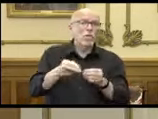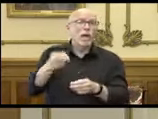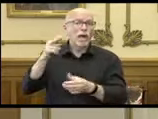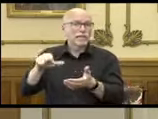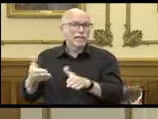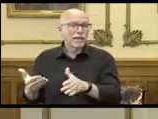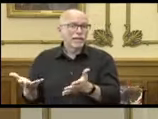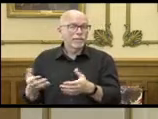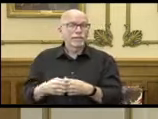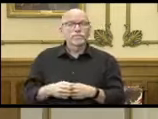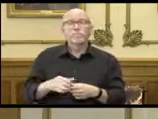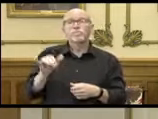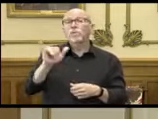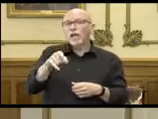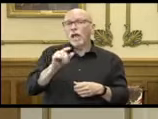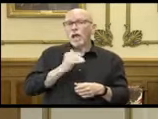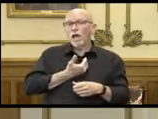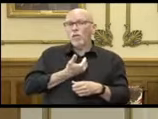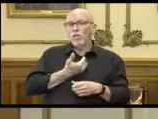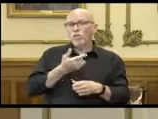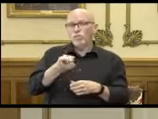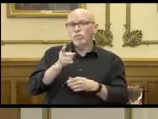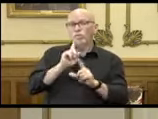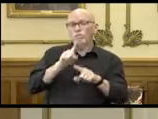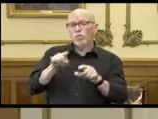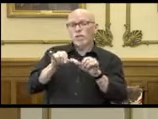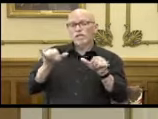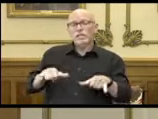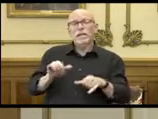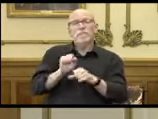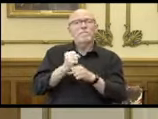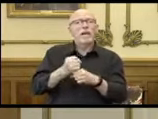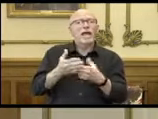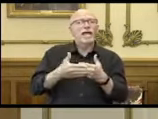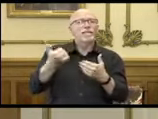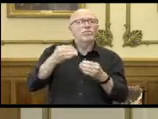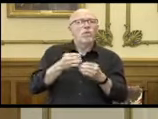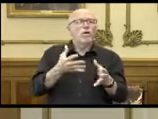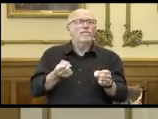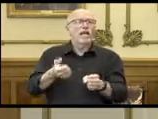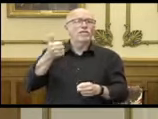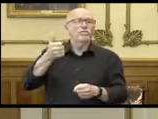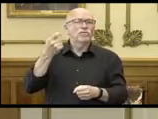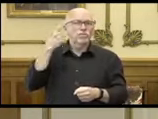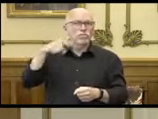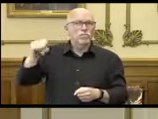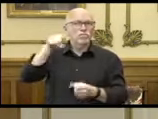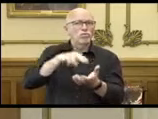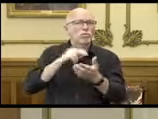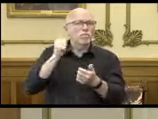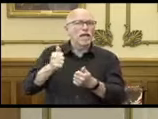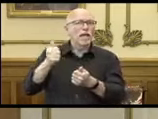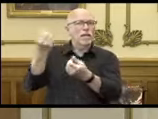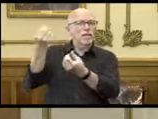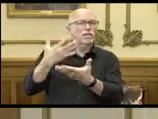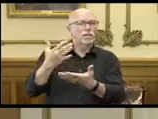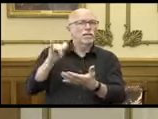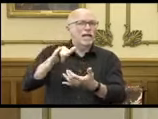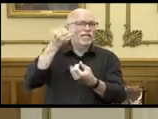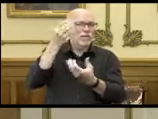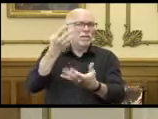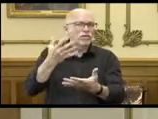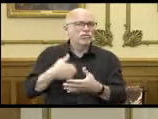It's also likely that our improved data reporting system has made it easier and faster for facilities to get us this required